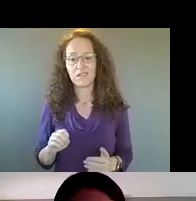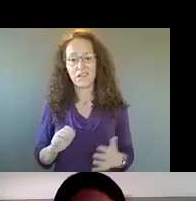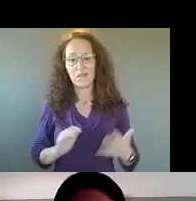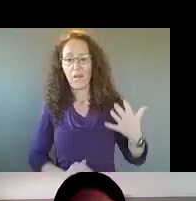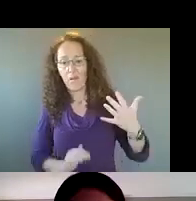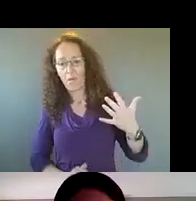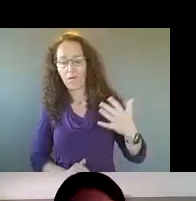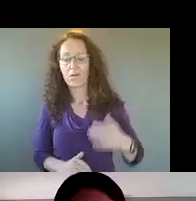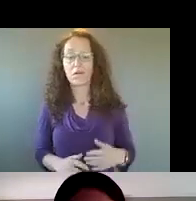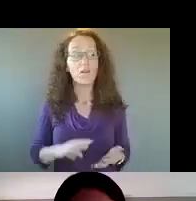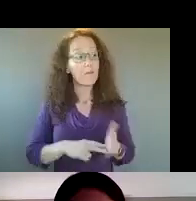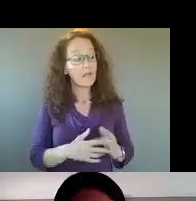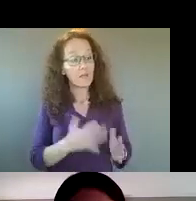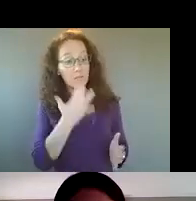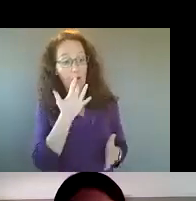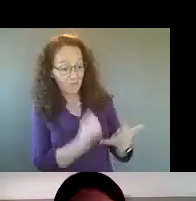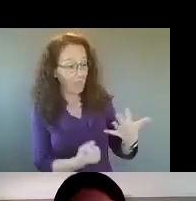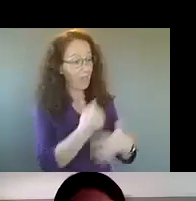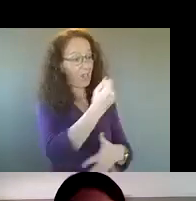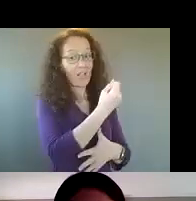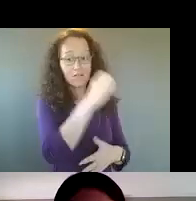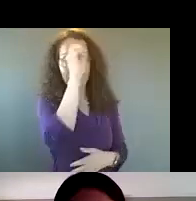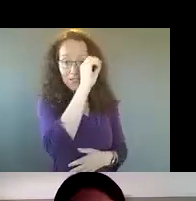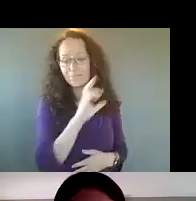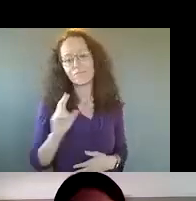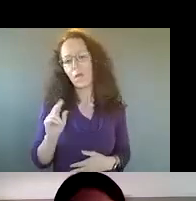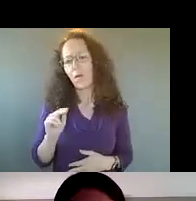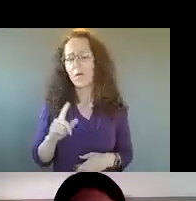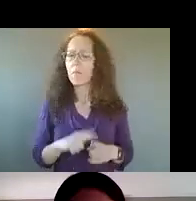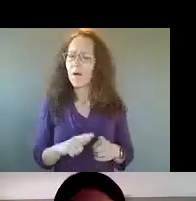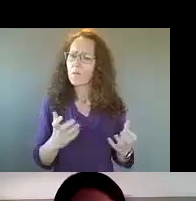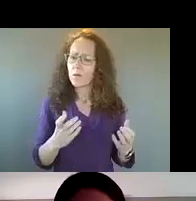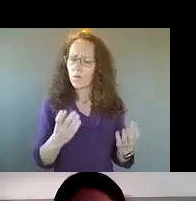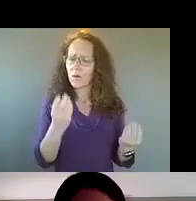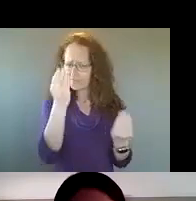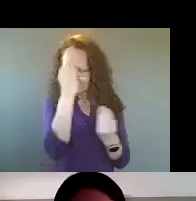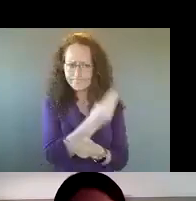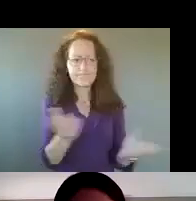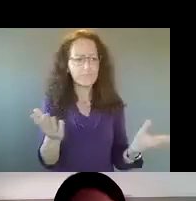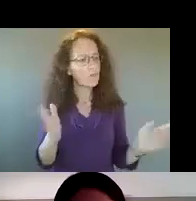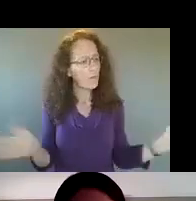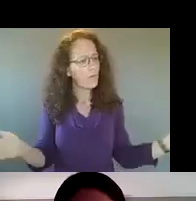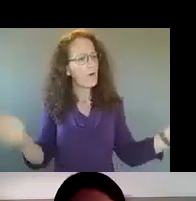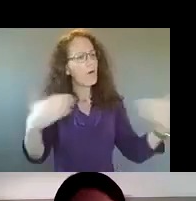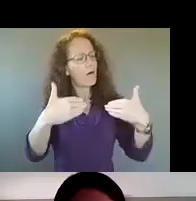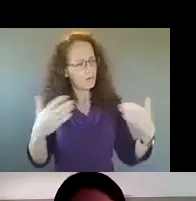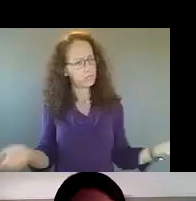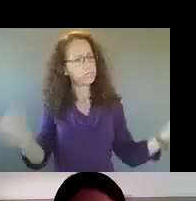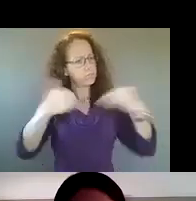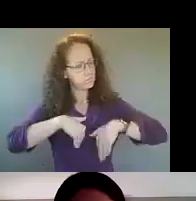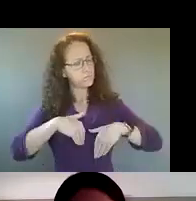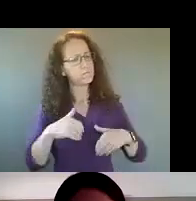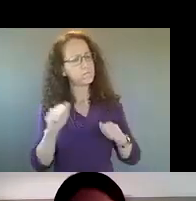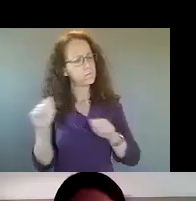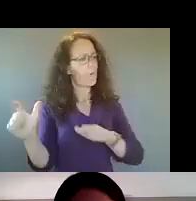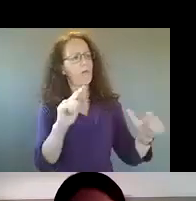any voices over another. It's just really to signal, um, that we welcome everyone into this conversation. Um, and, and,